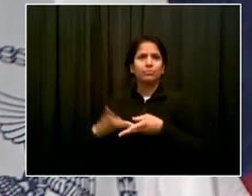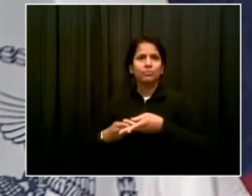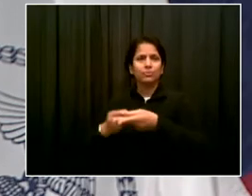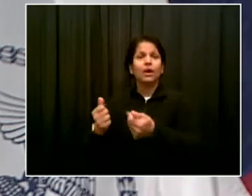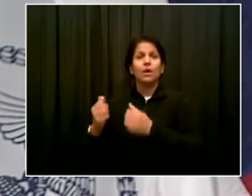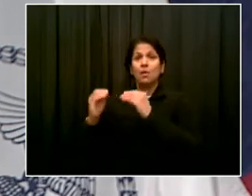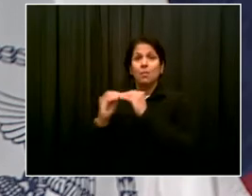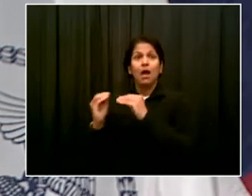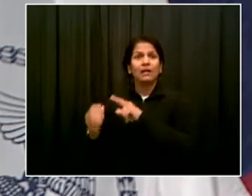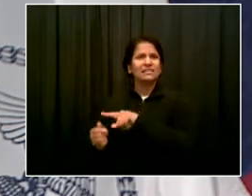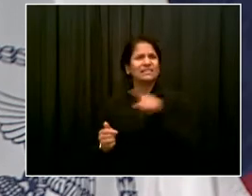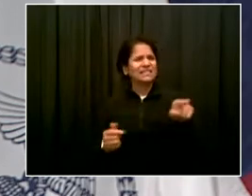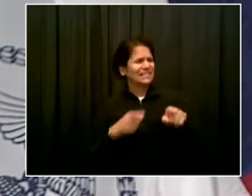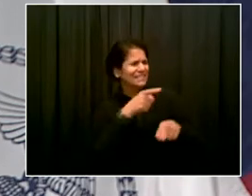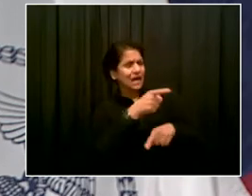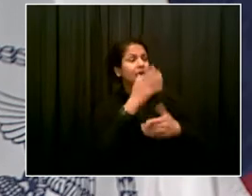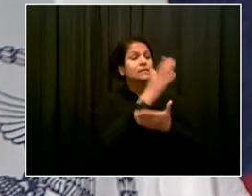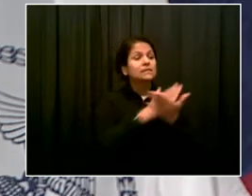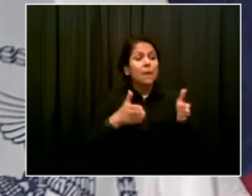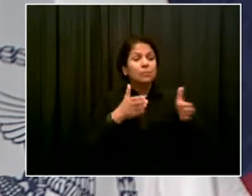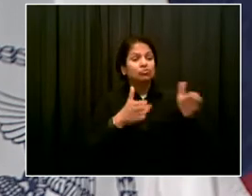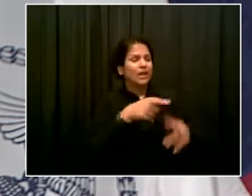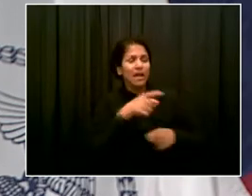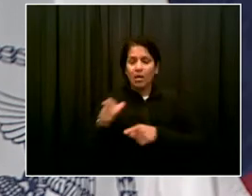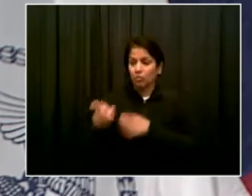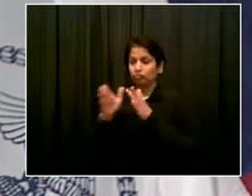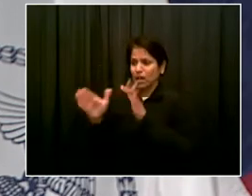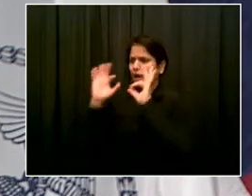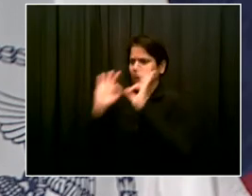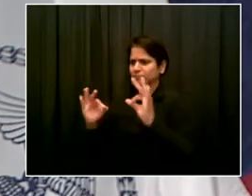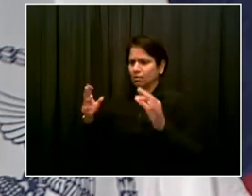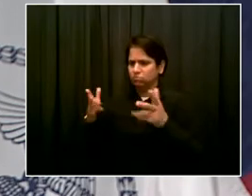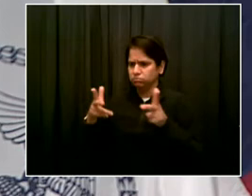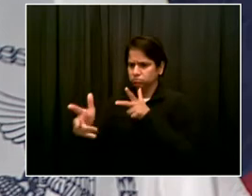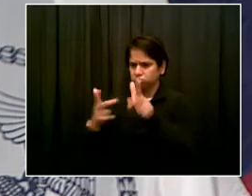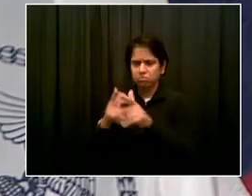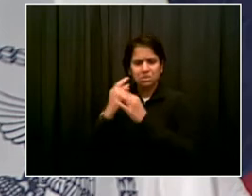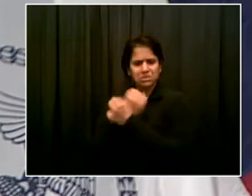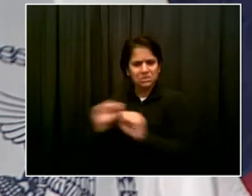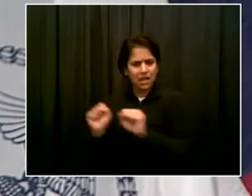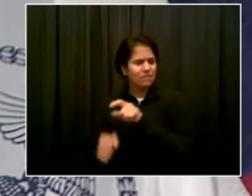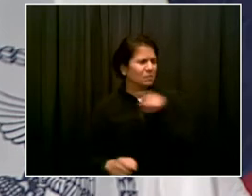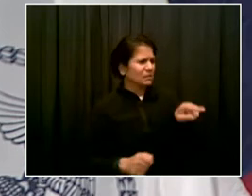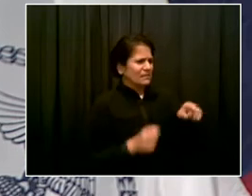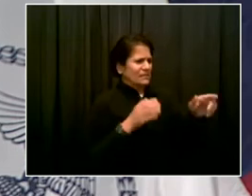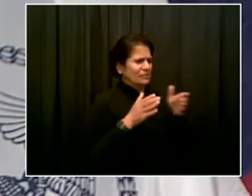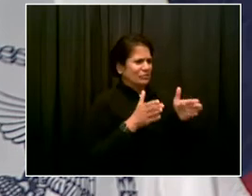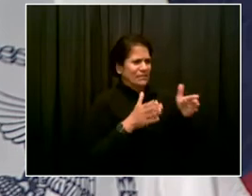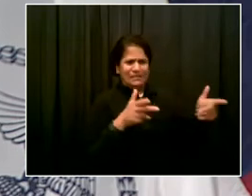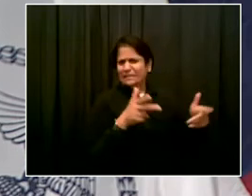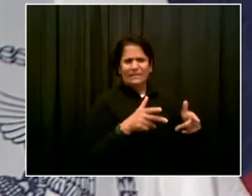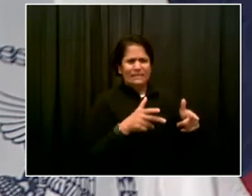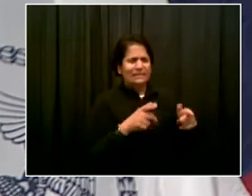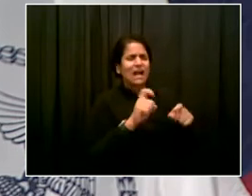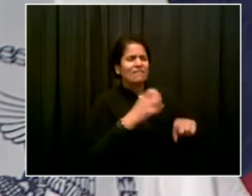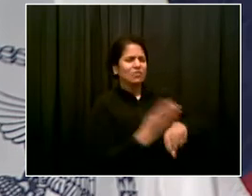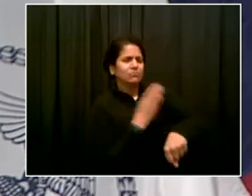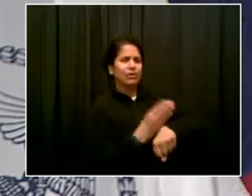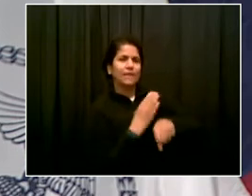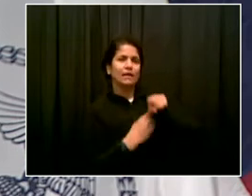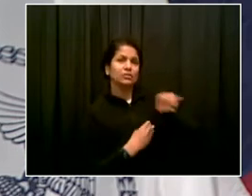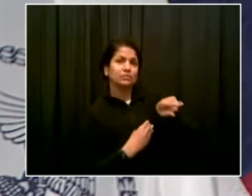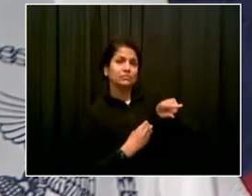a city that works for bicyclists and a city that works for pedestrians, that's what Vision Zero is all about, actually honoring